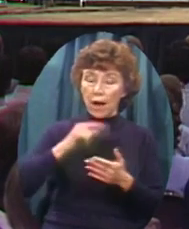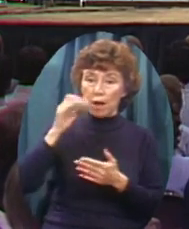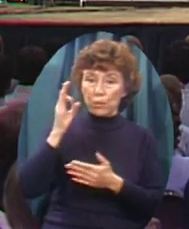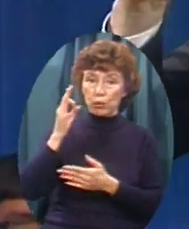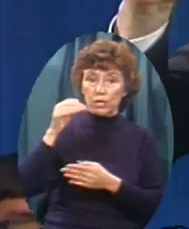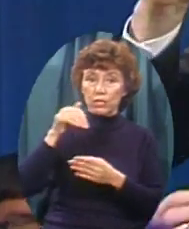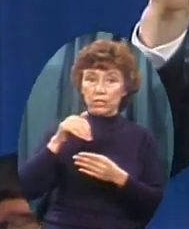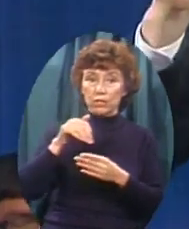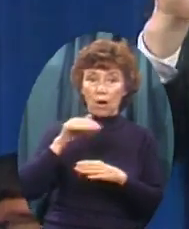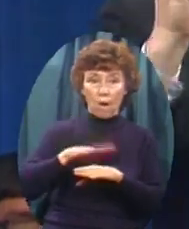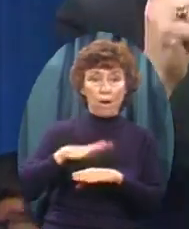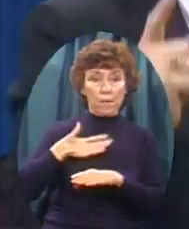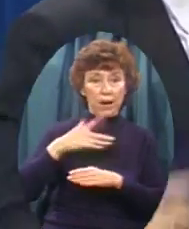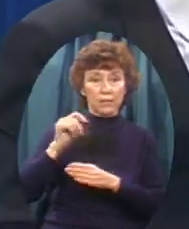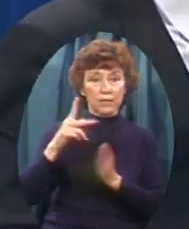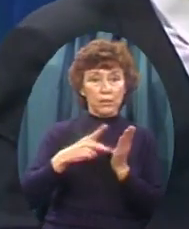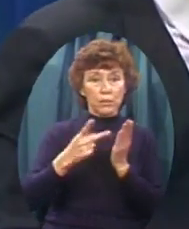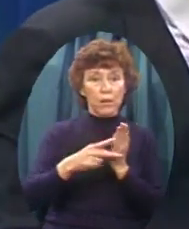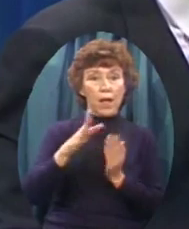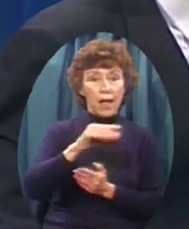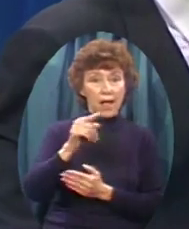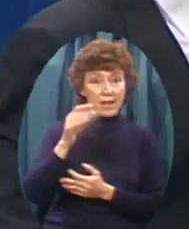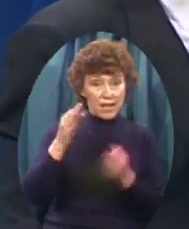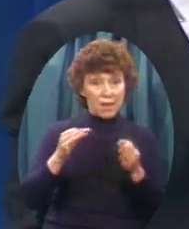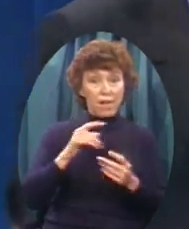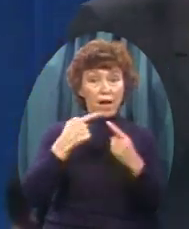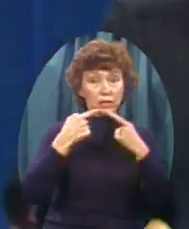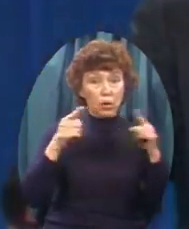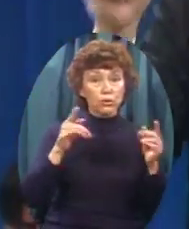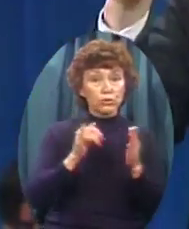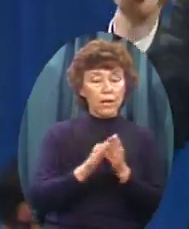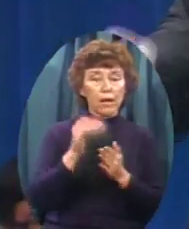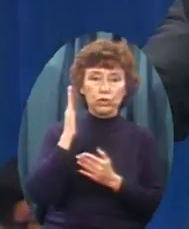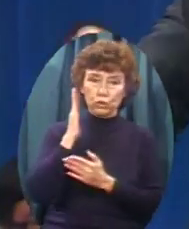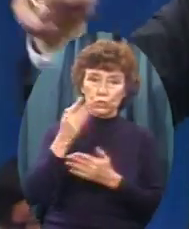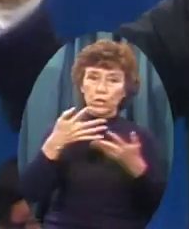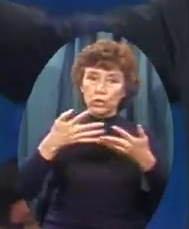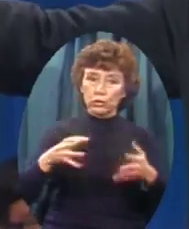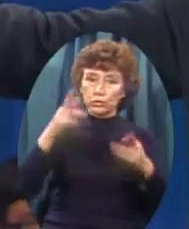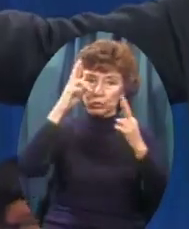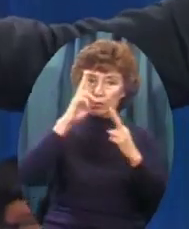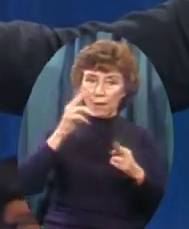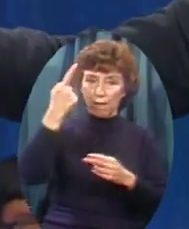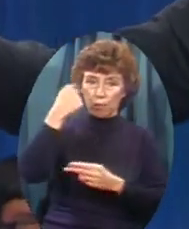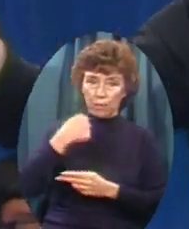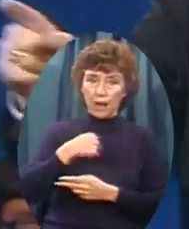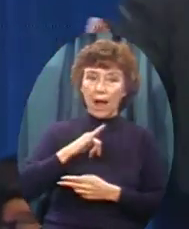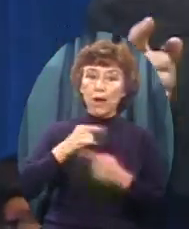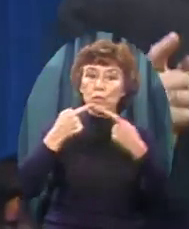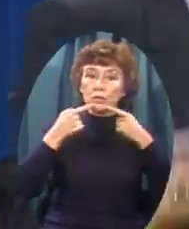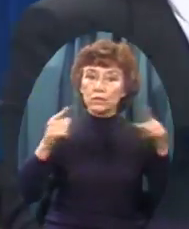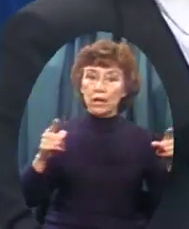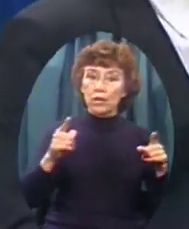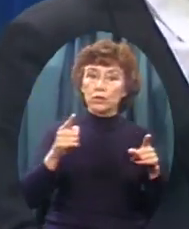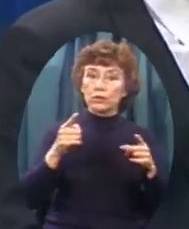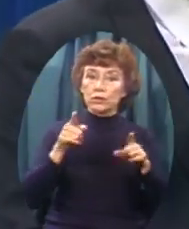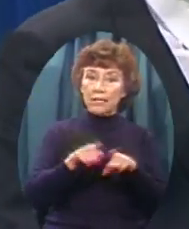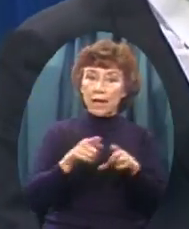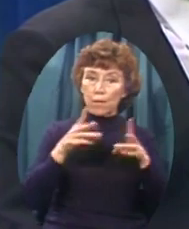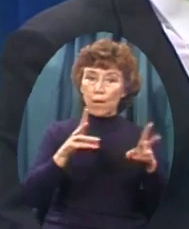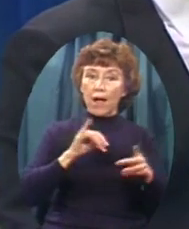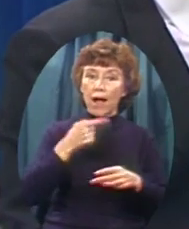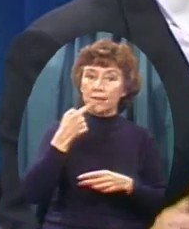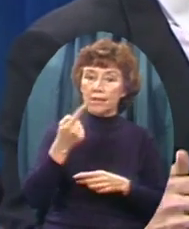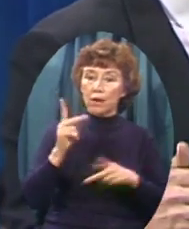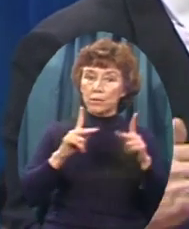me You'd lose respect For me And properly so The fact is I'll tell you here Like I tell the people At Thomas Road Jesus said